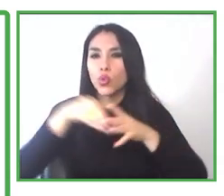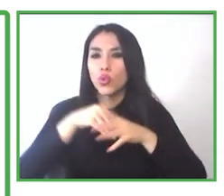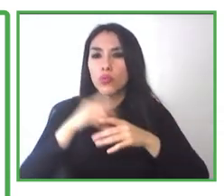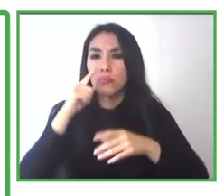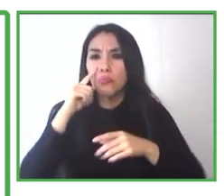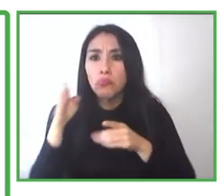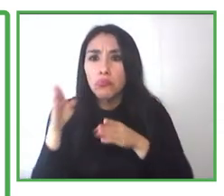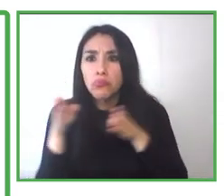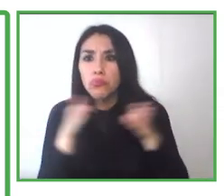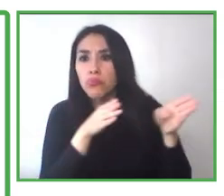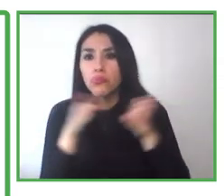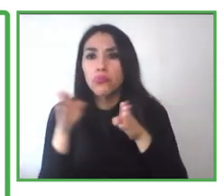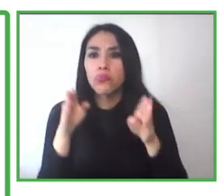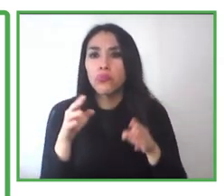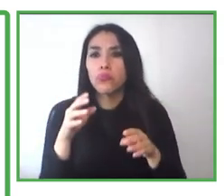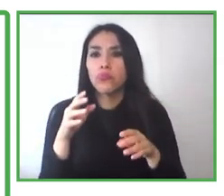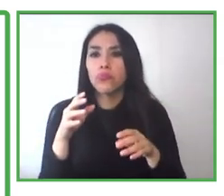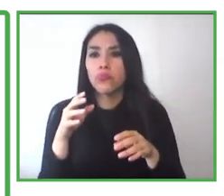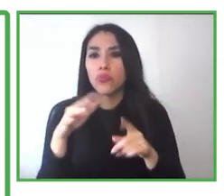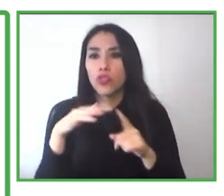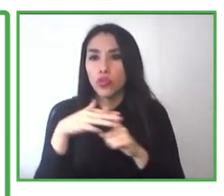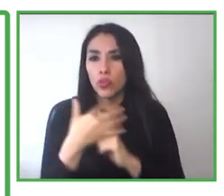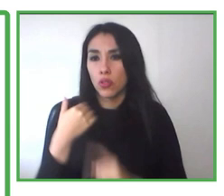companies and the people who are going to go.